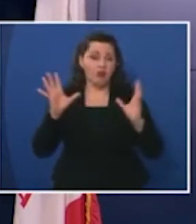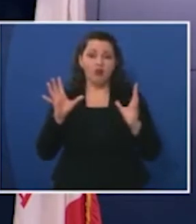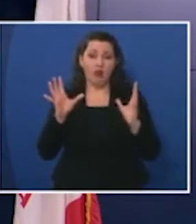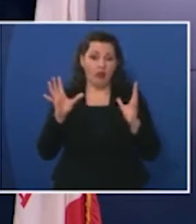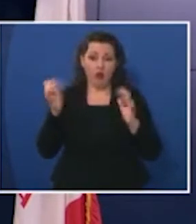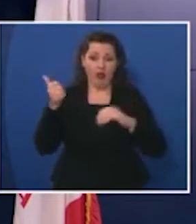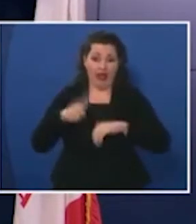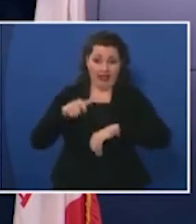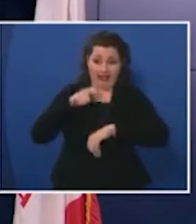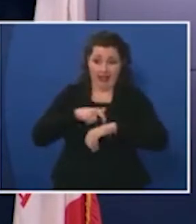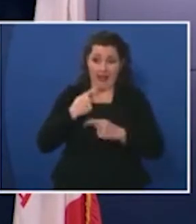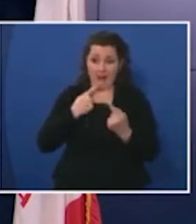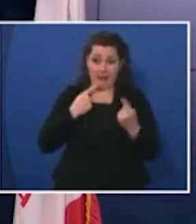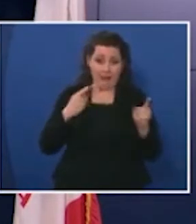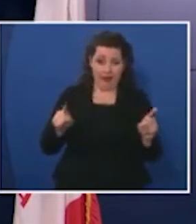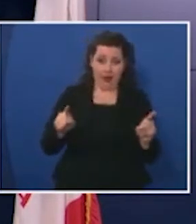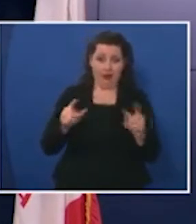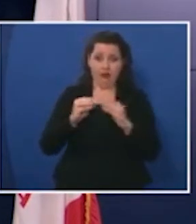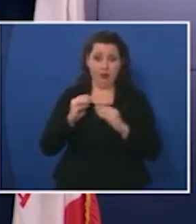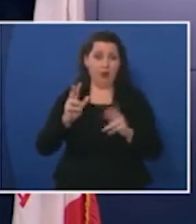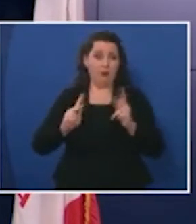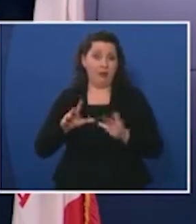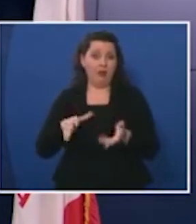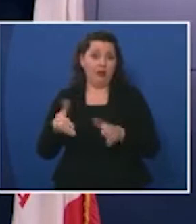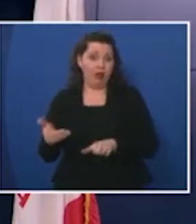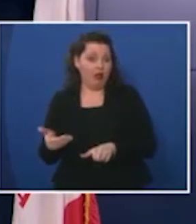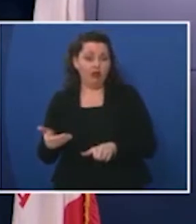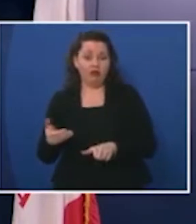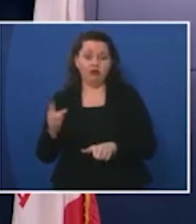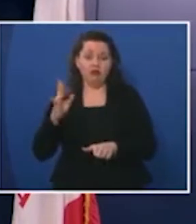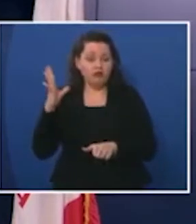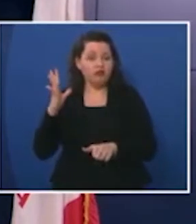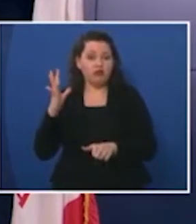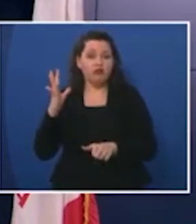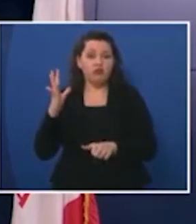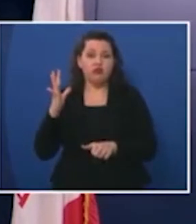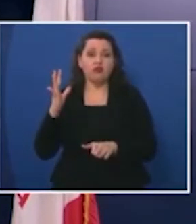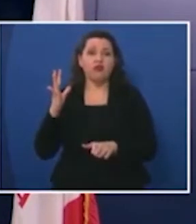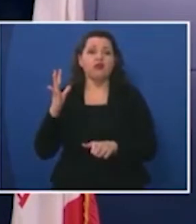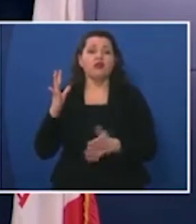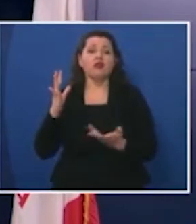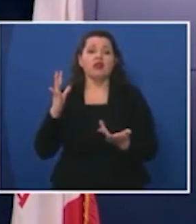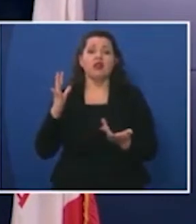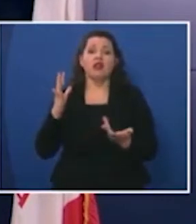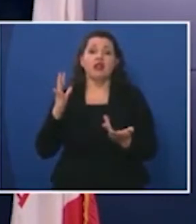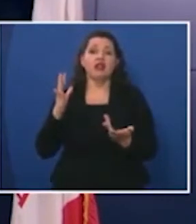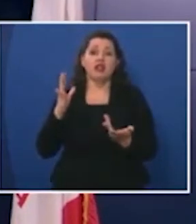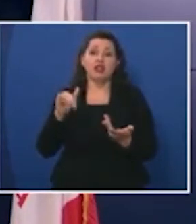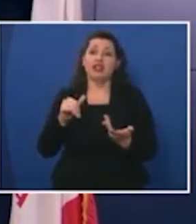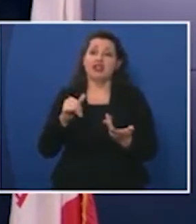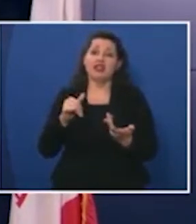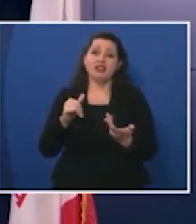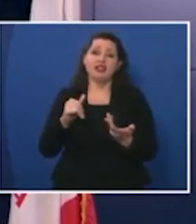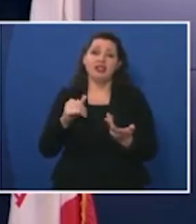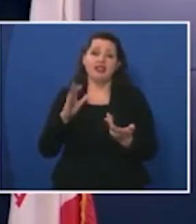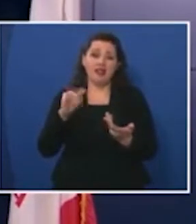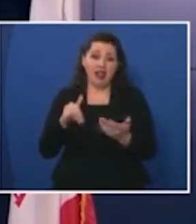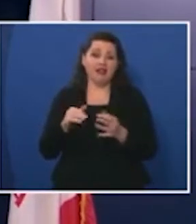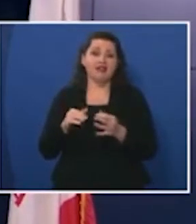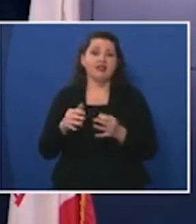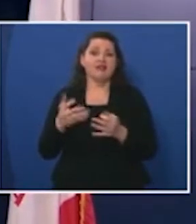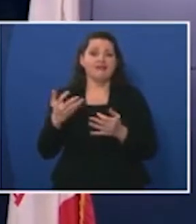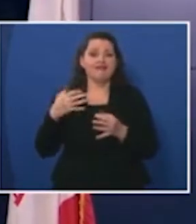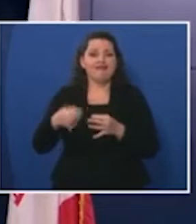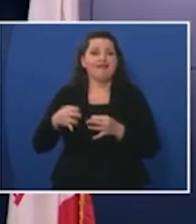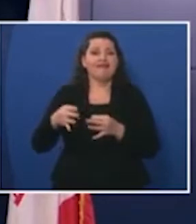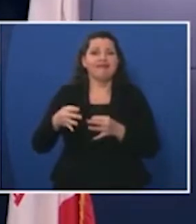we have to announce additional Iowans that have lost their life to COVID-19 and it is a lagging indicator so